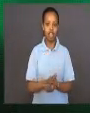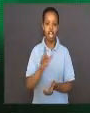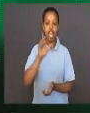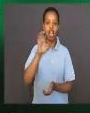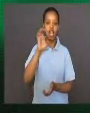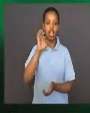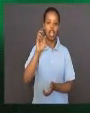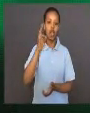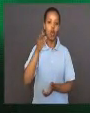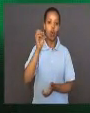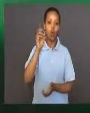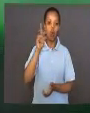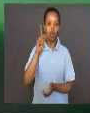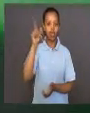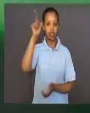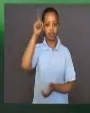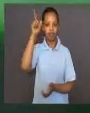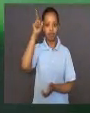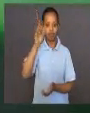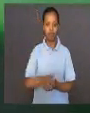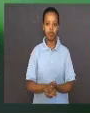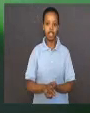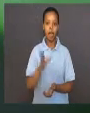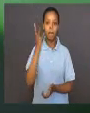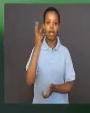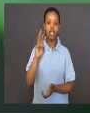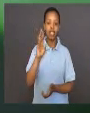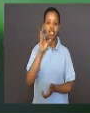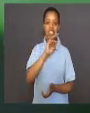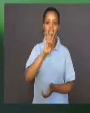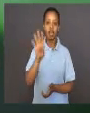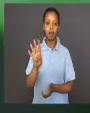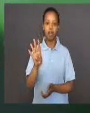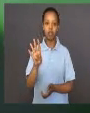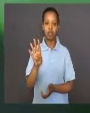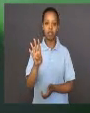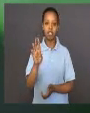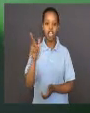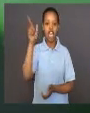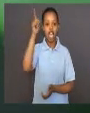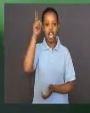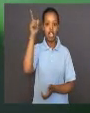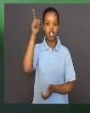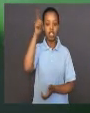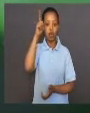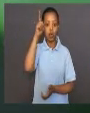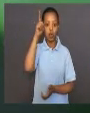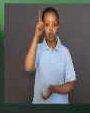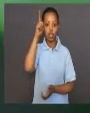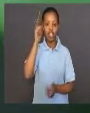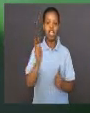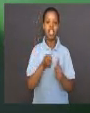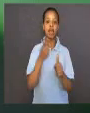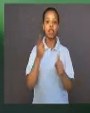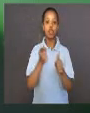Leeuwenhoek. In 1674, Antoine van Leeuwenhoek was the